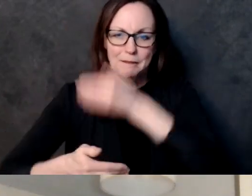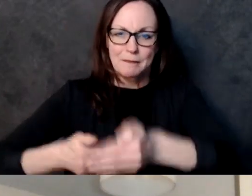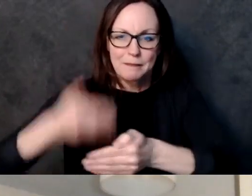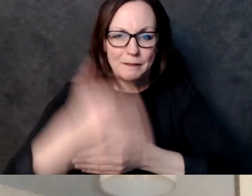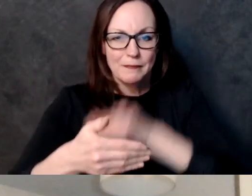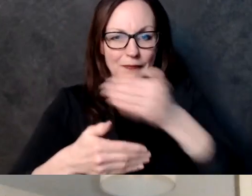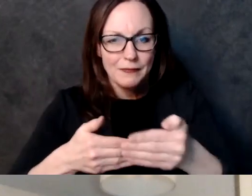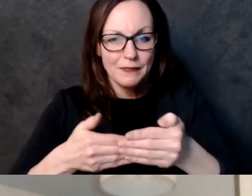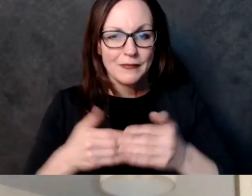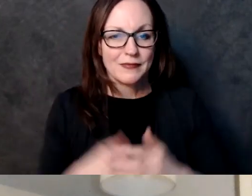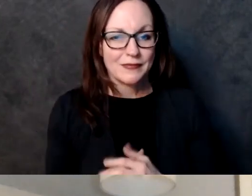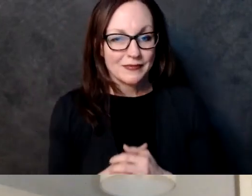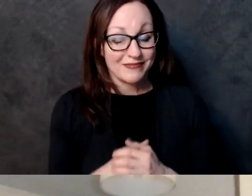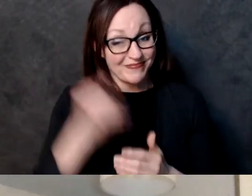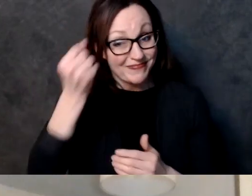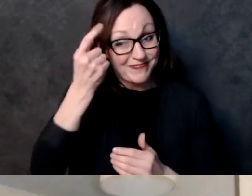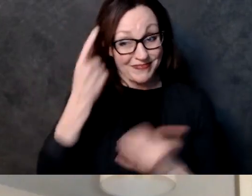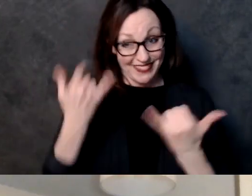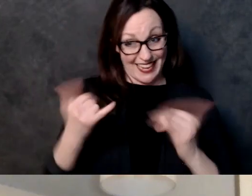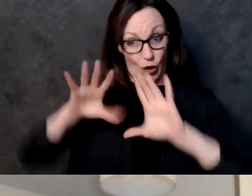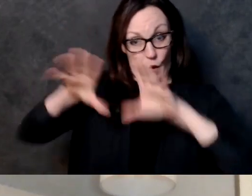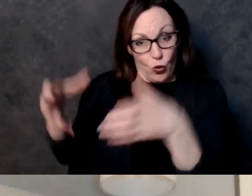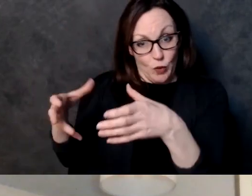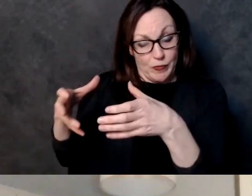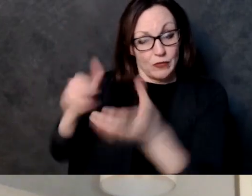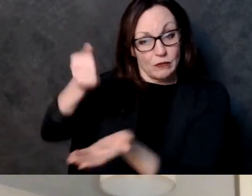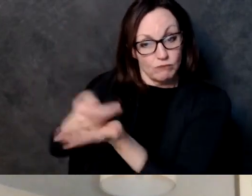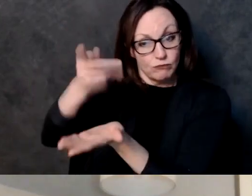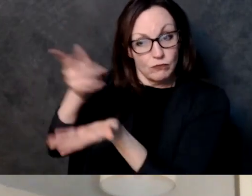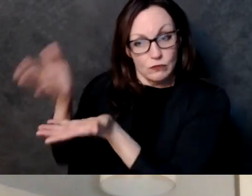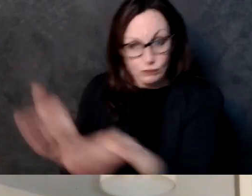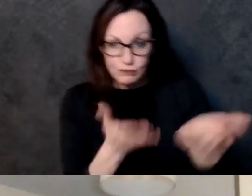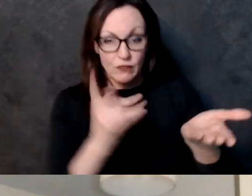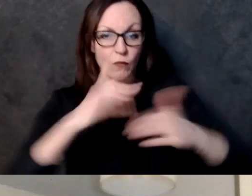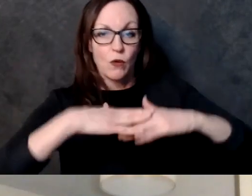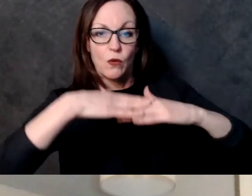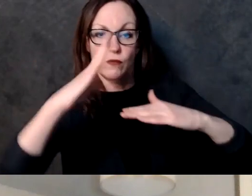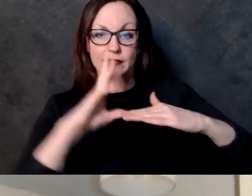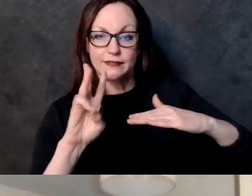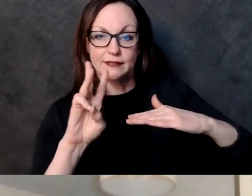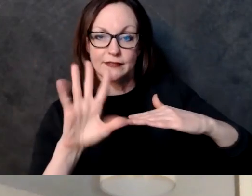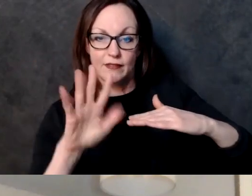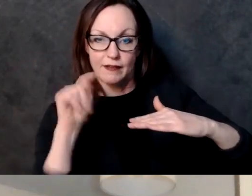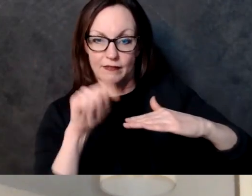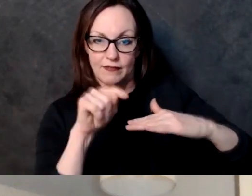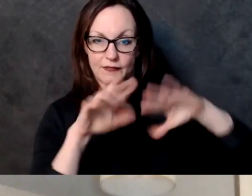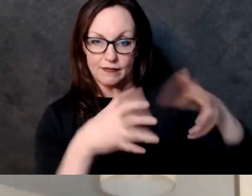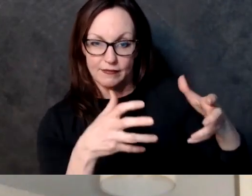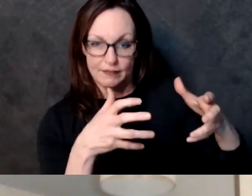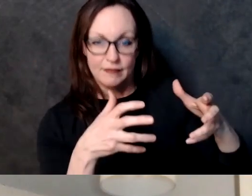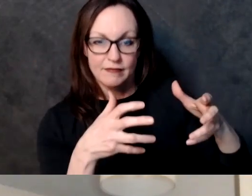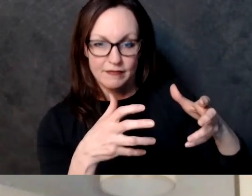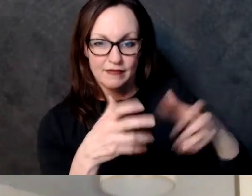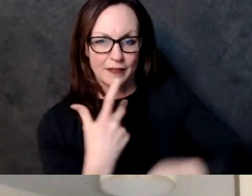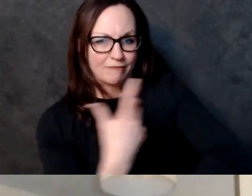this question was asked a lot and we get it asked a lot directly and on the phone and email etc uh